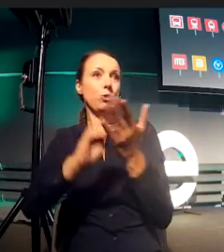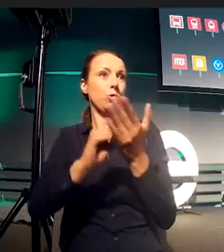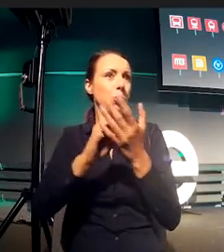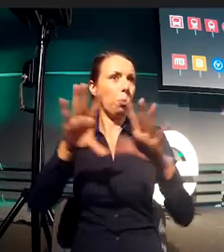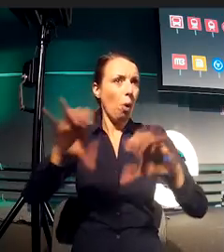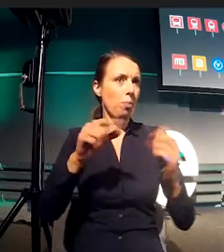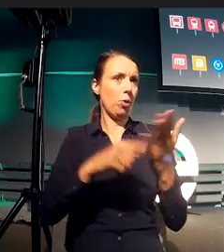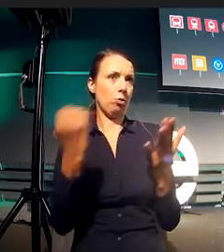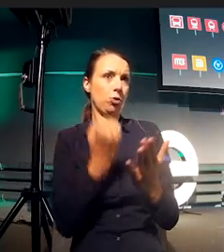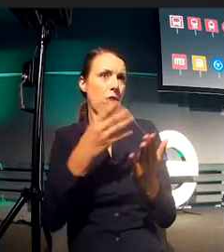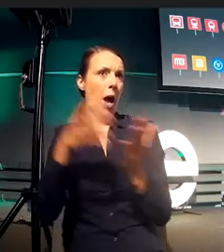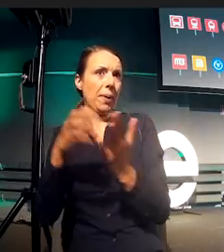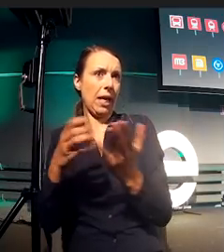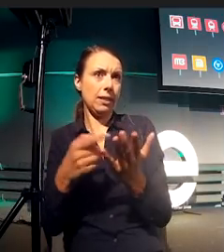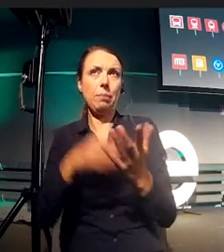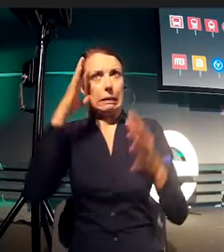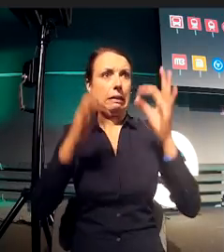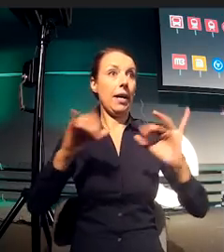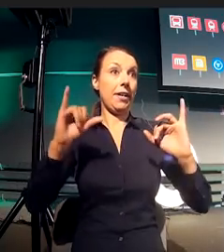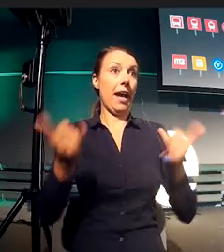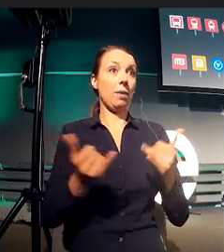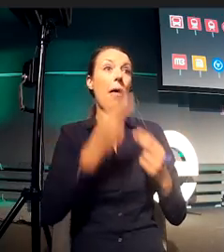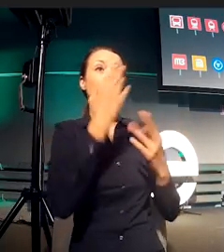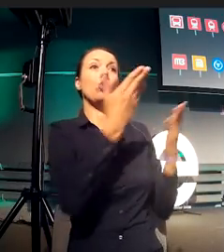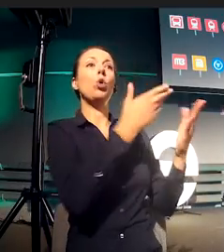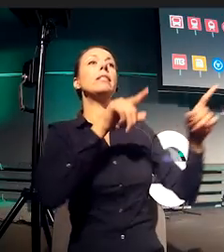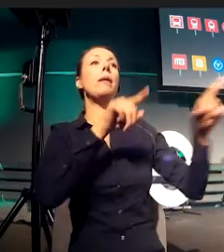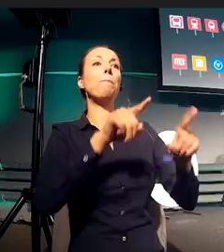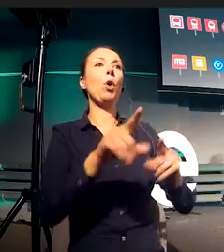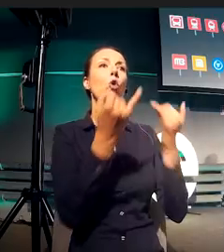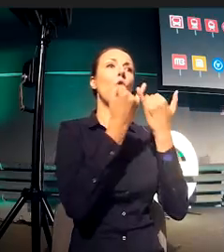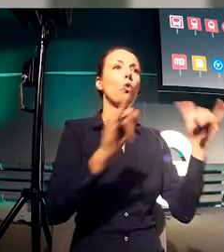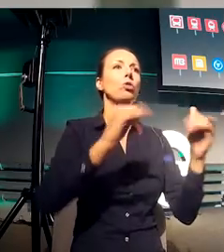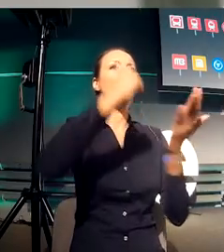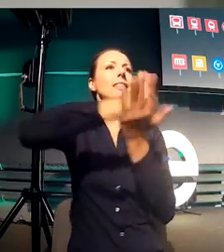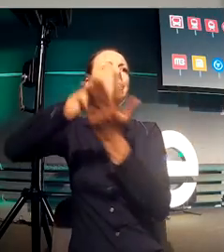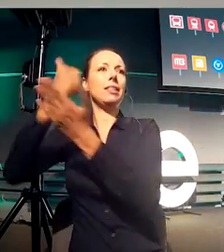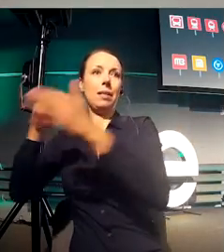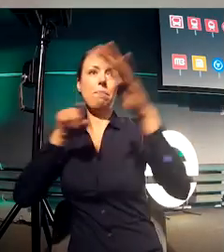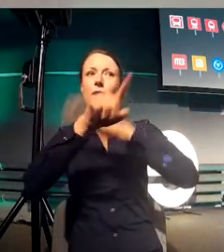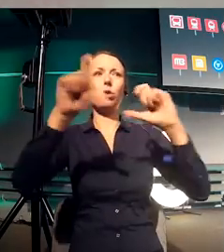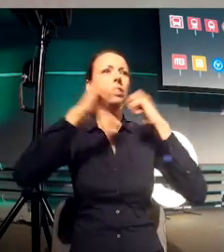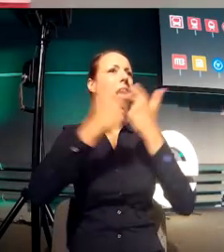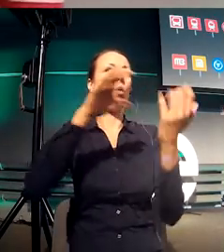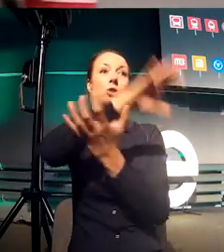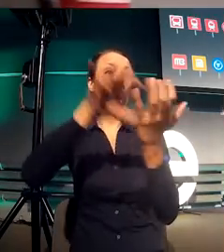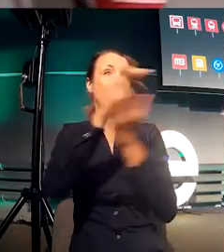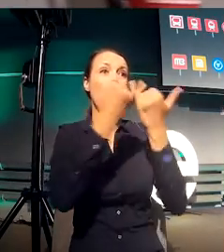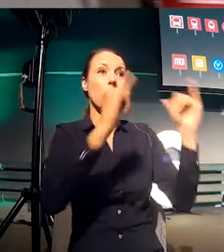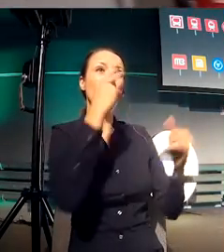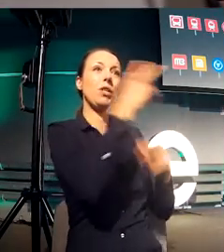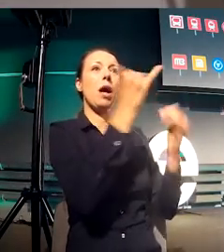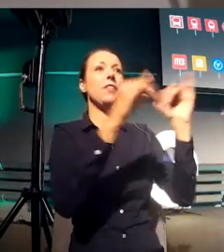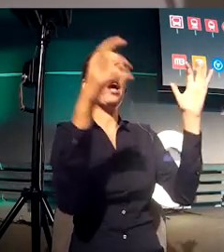You can see that they all have their own colors, their own shapes. Some are circles, some are squares. I'm never going to